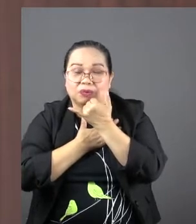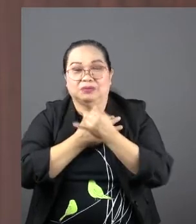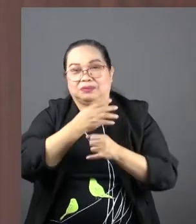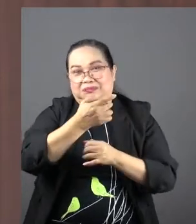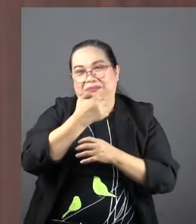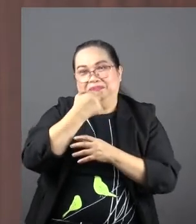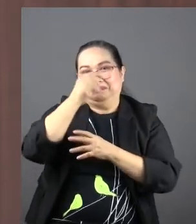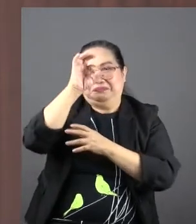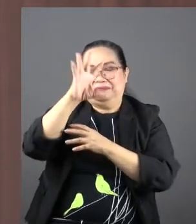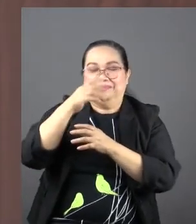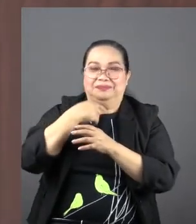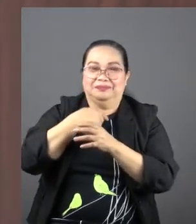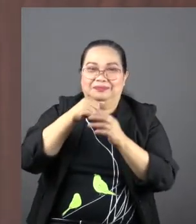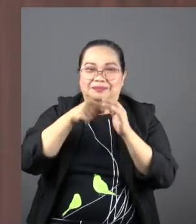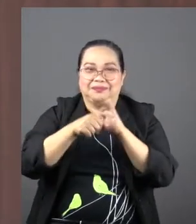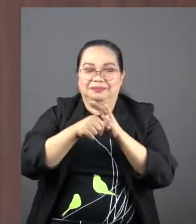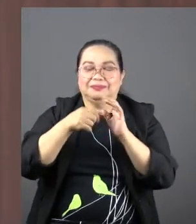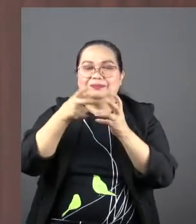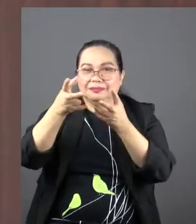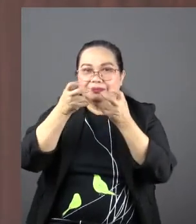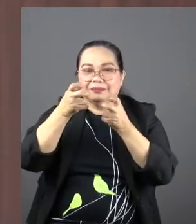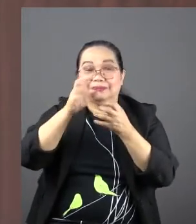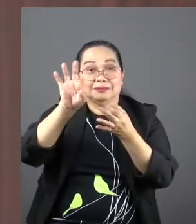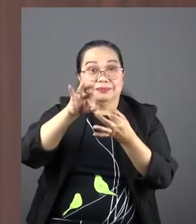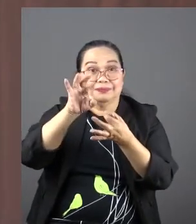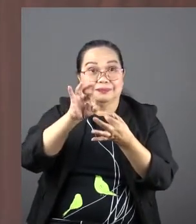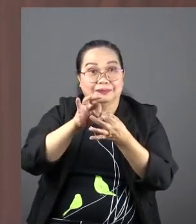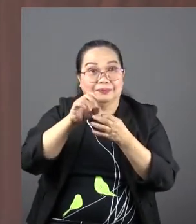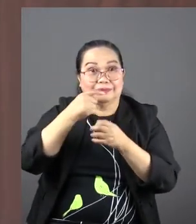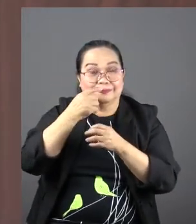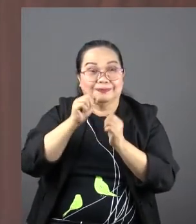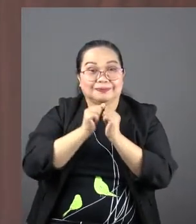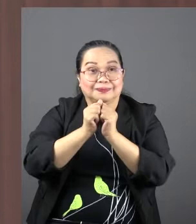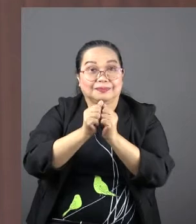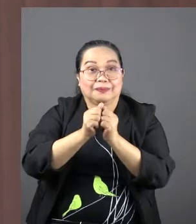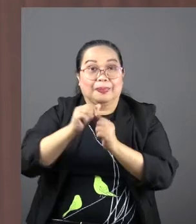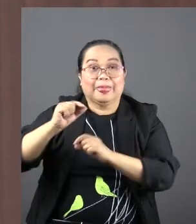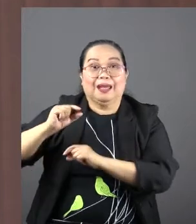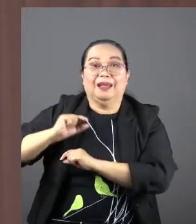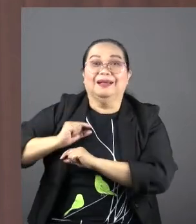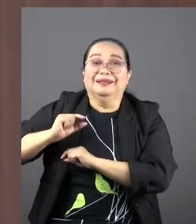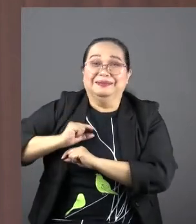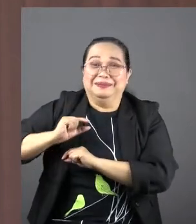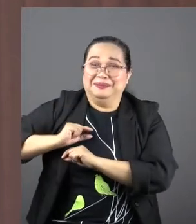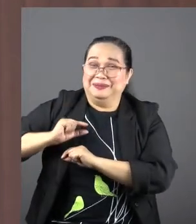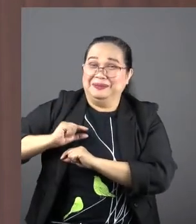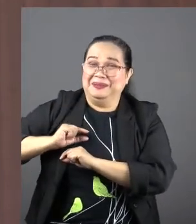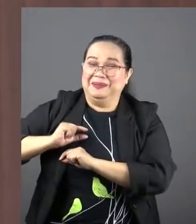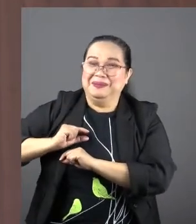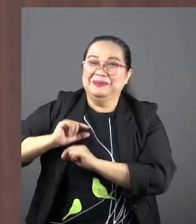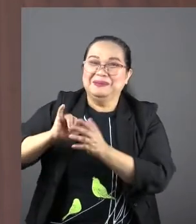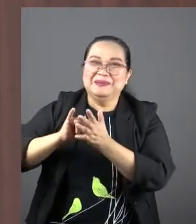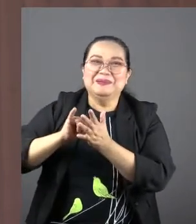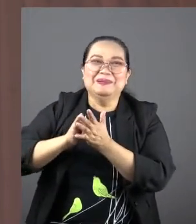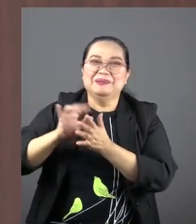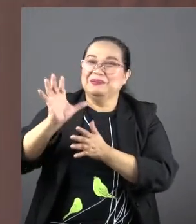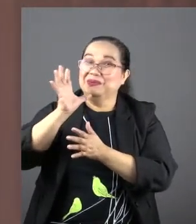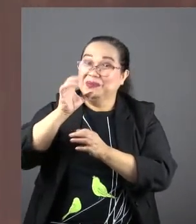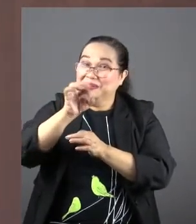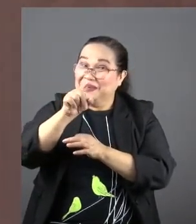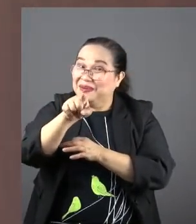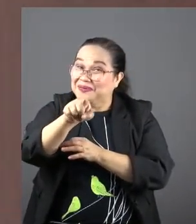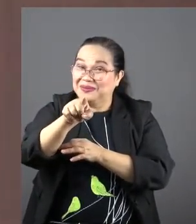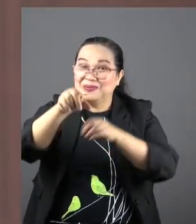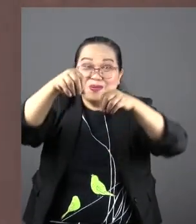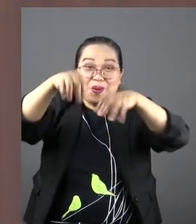what? He did his mother's advice perfectly well. He was with the security guard because that's what his mother taught him. If you ever get